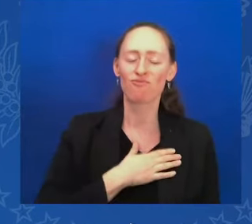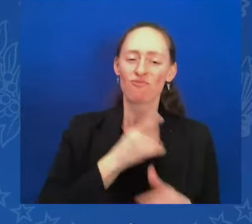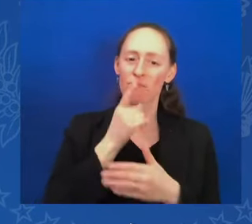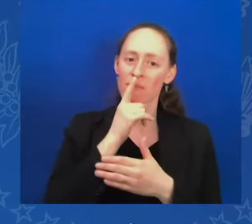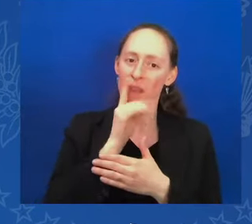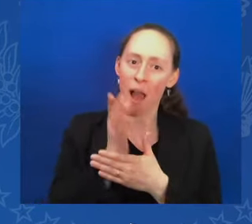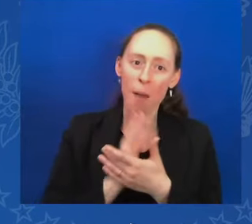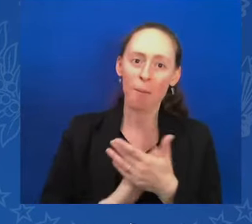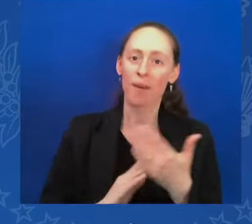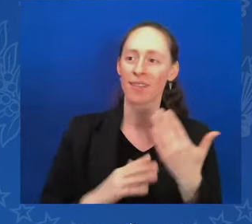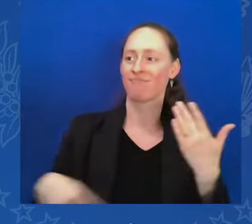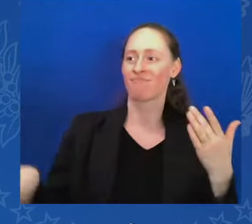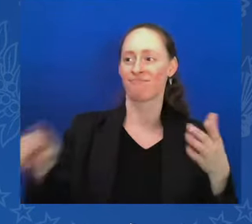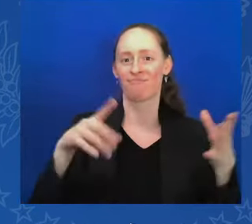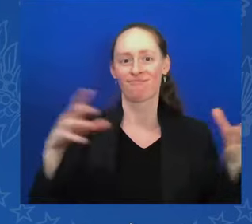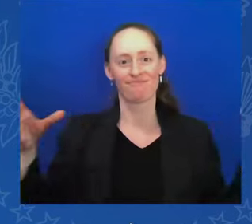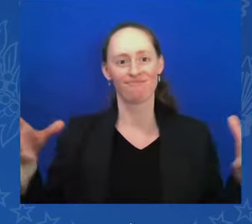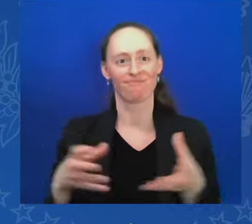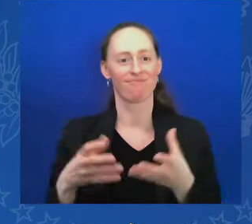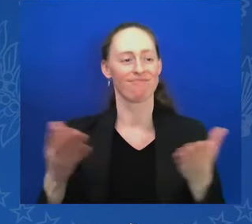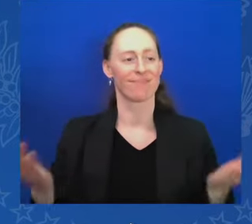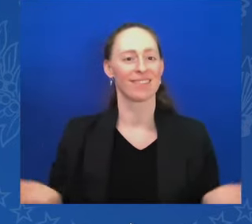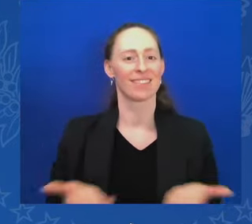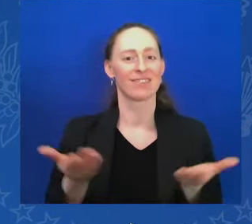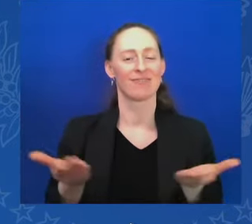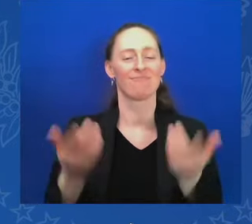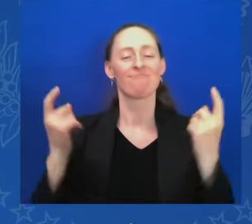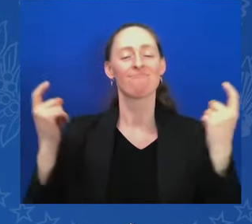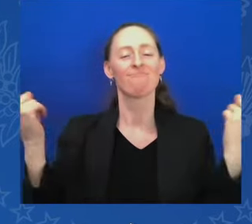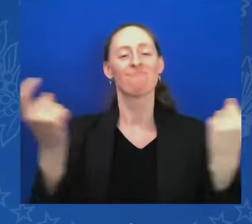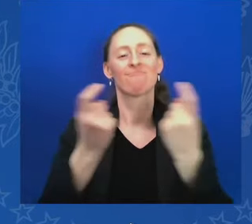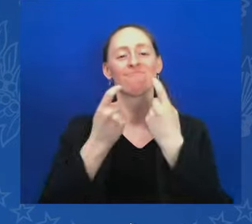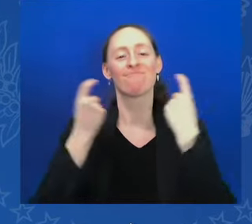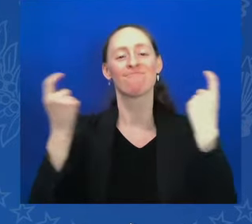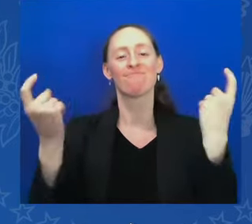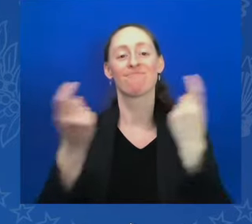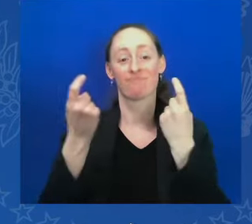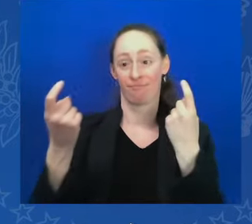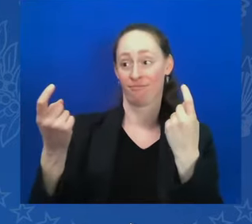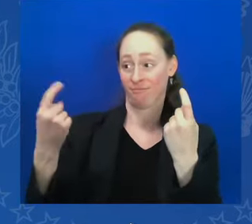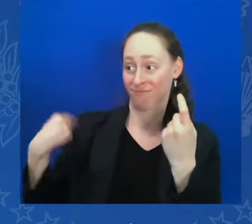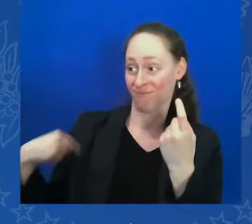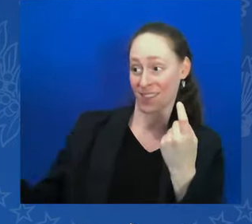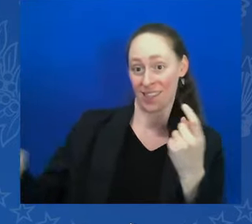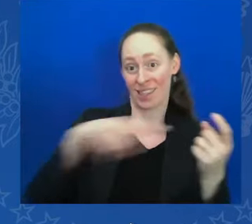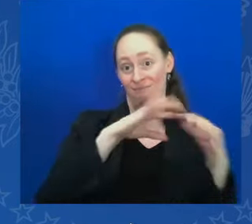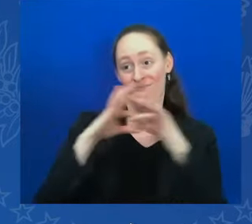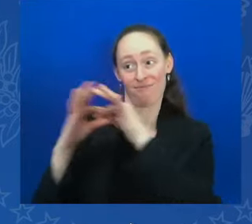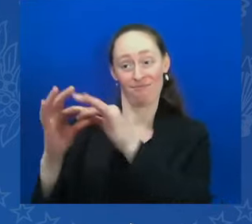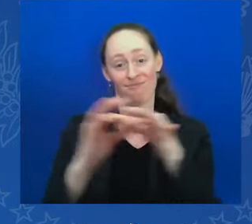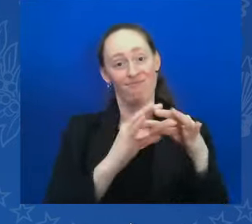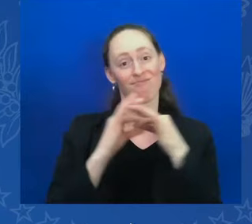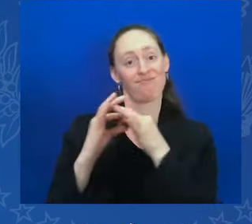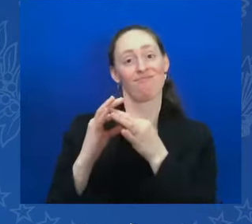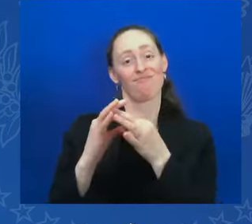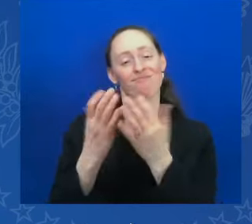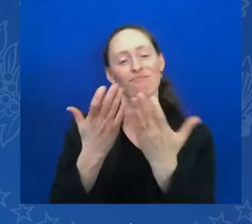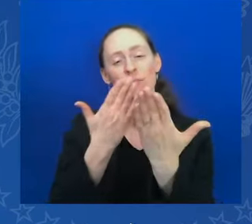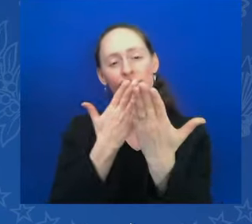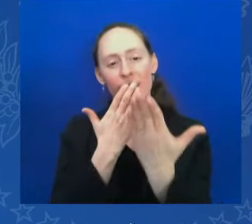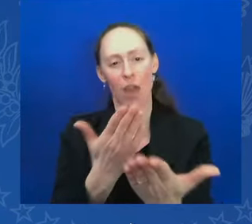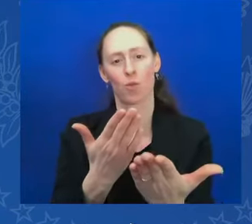behalf of all, I thank you for continuing this wonderful tradition that